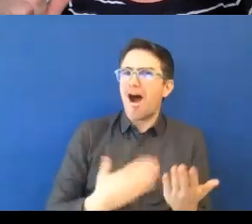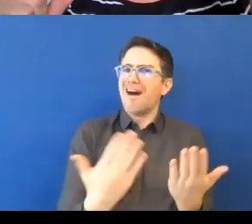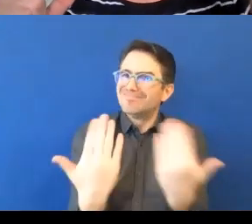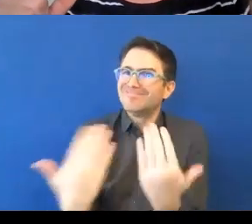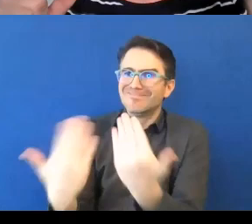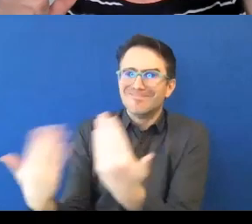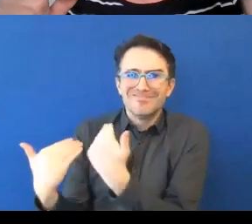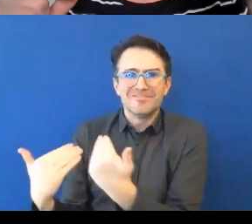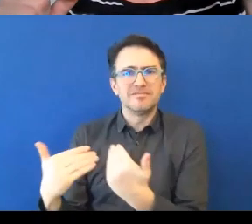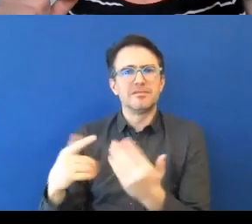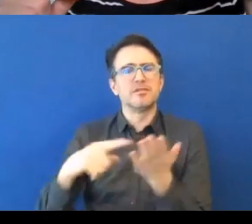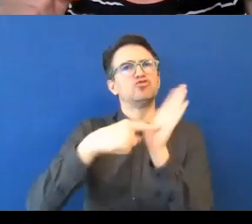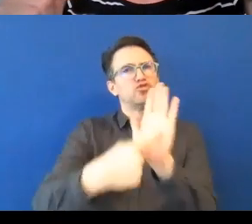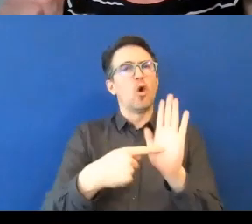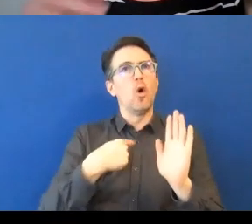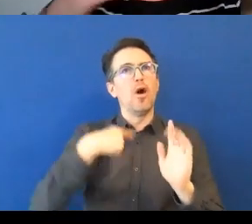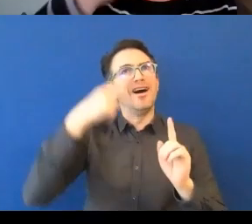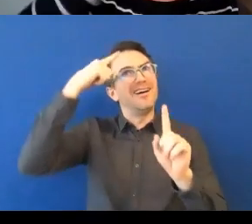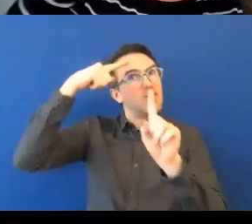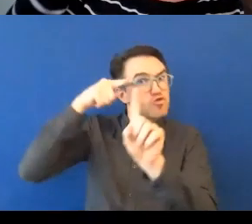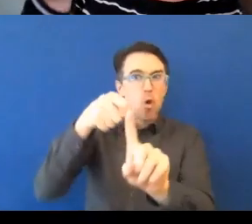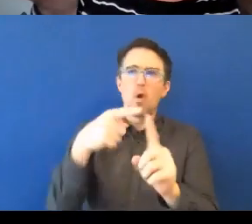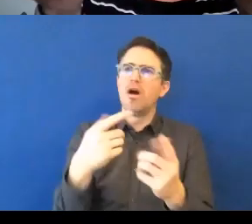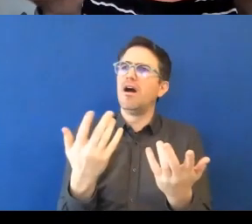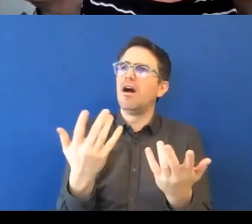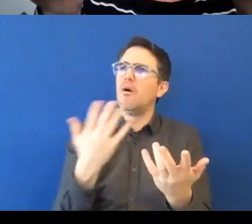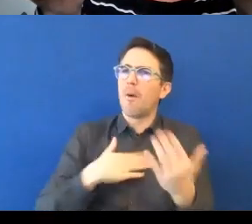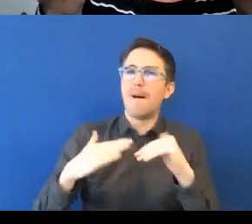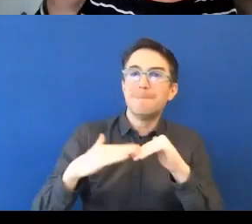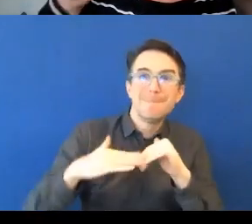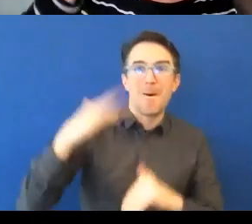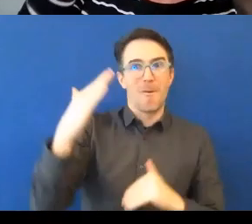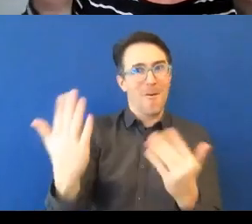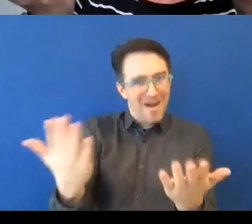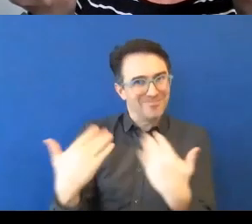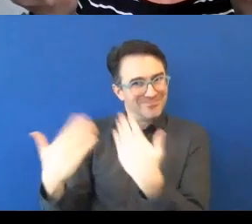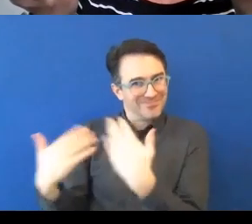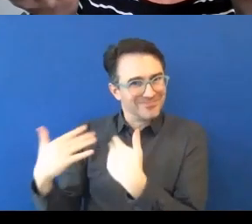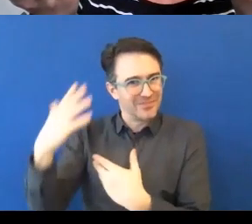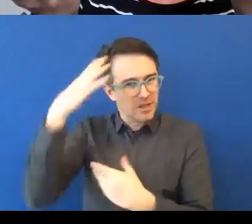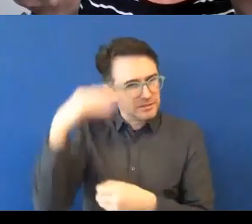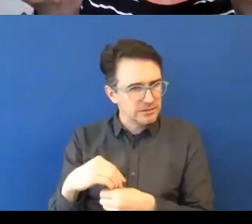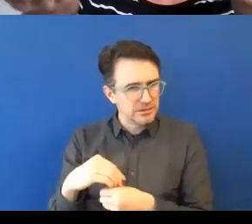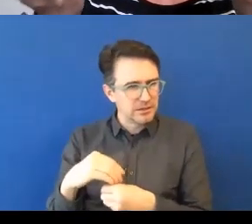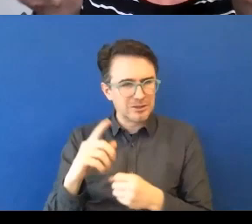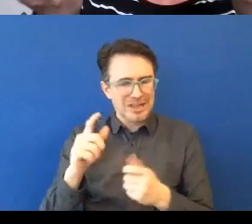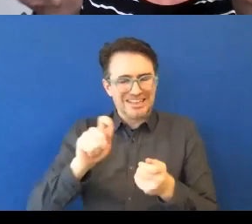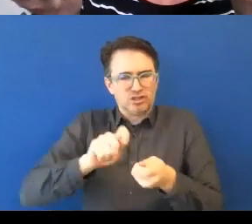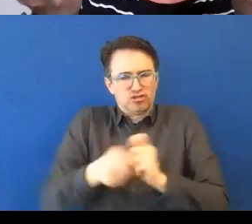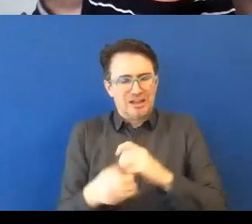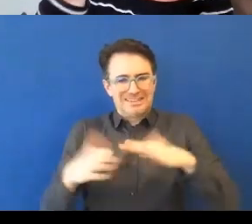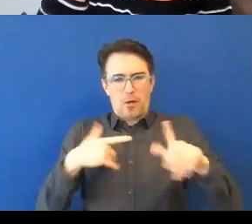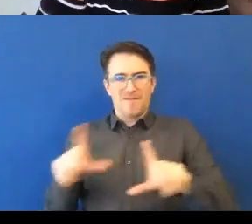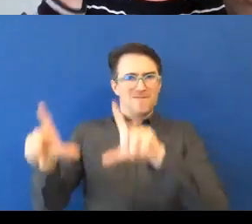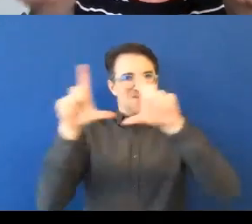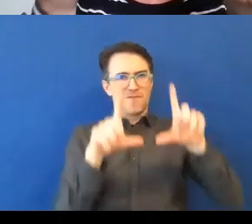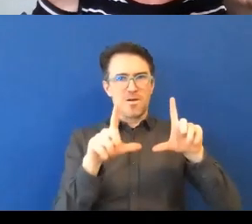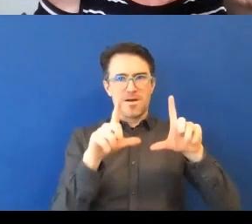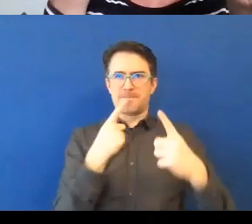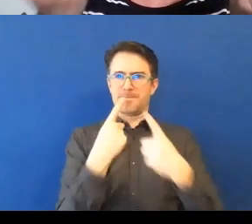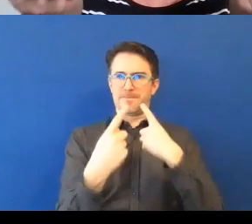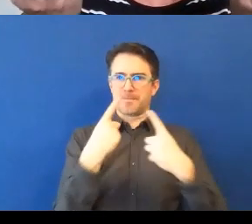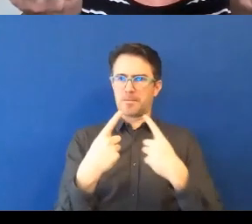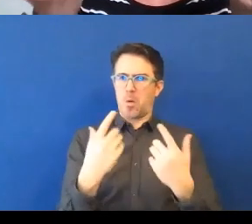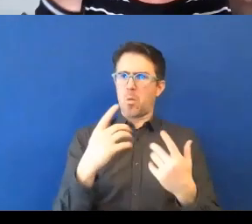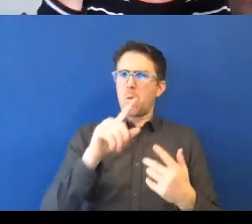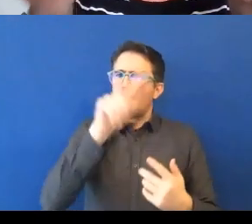well, what can we learn from this project about the way we do recruitment and what was wrong with recruitment in the first place that meant we kept